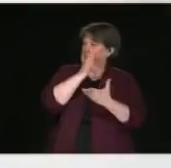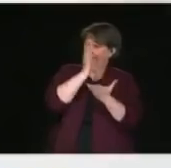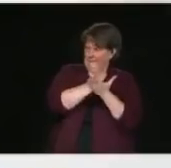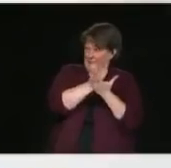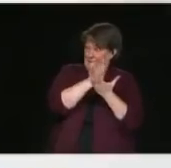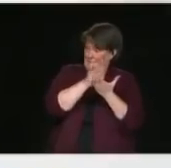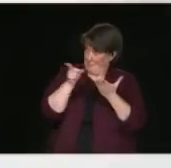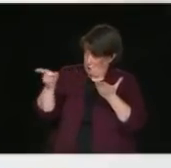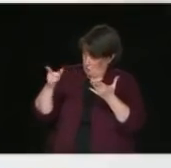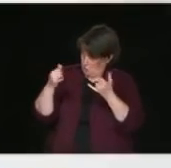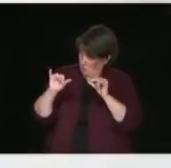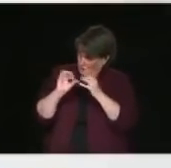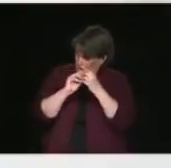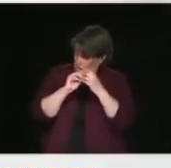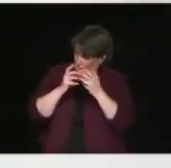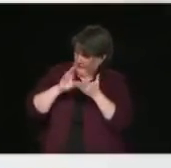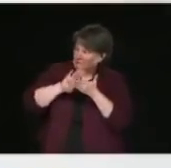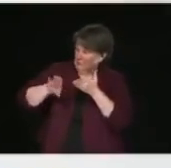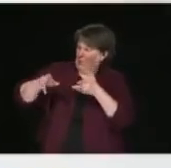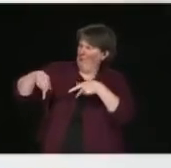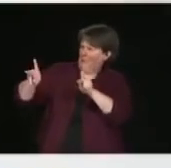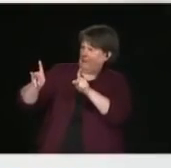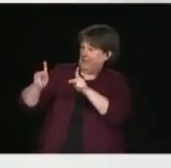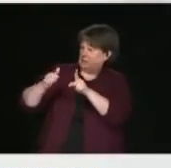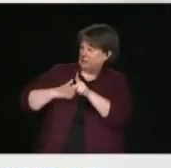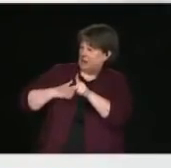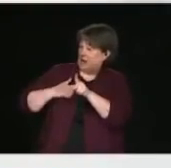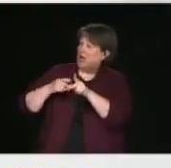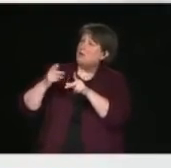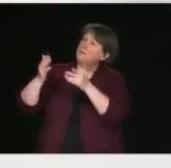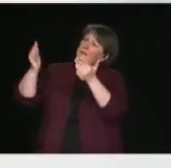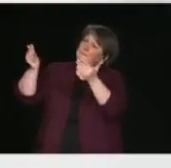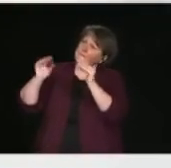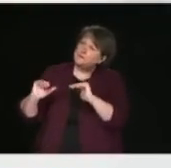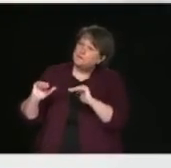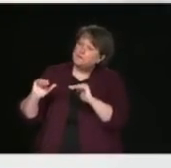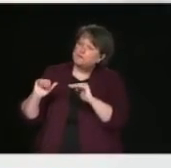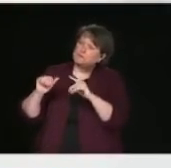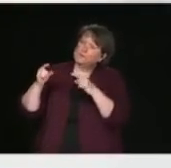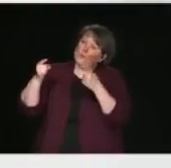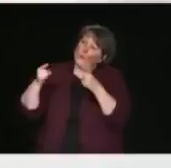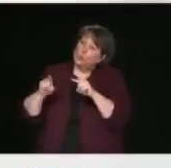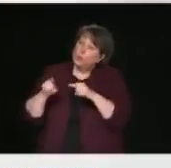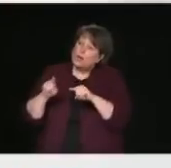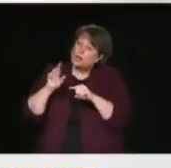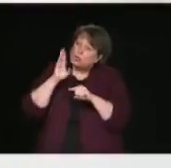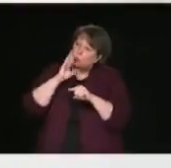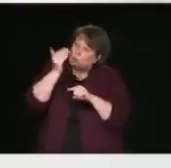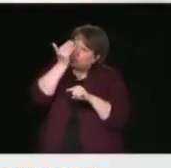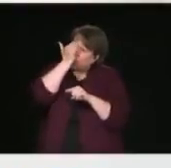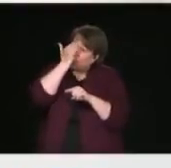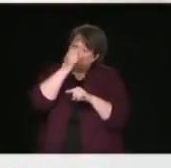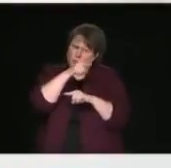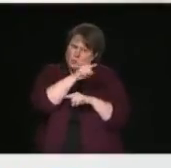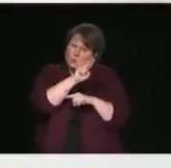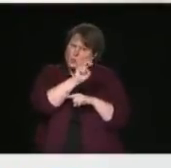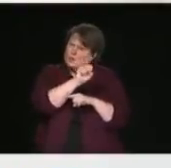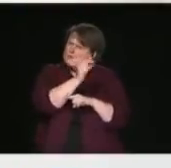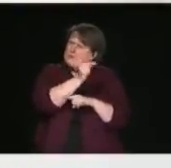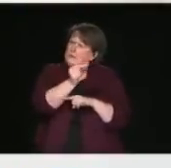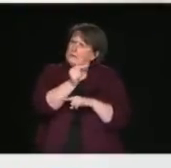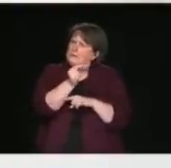Can you tell us when you expect an answer in this respect from the U.S. or how much time you're willing to wait?